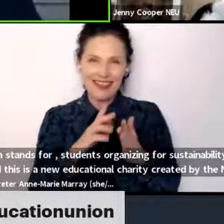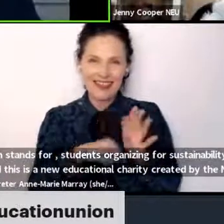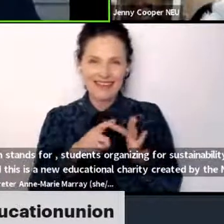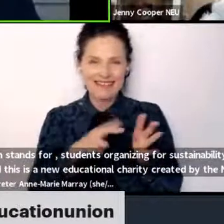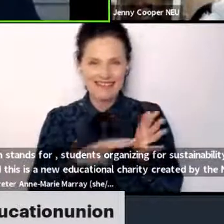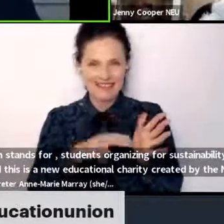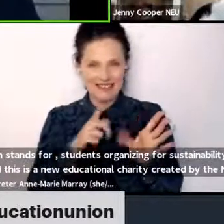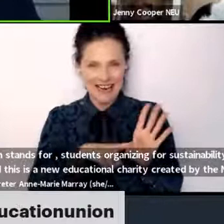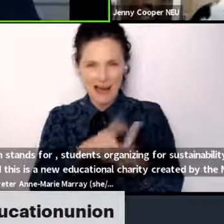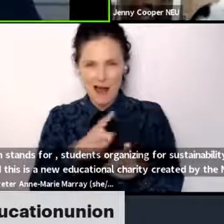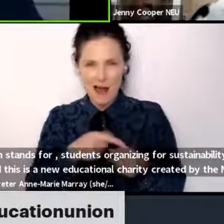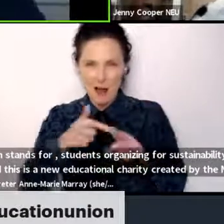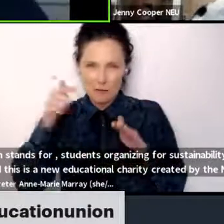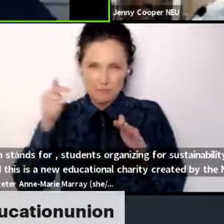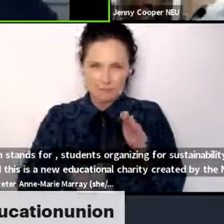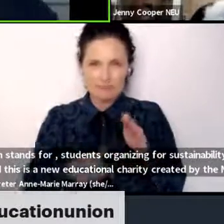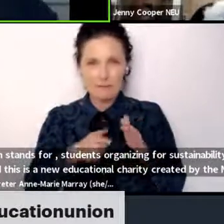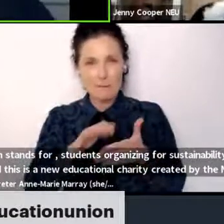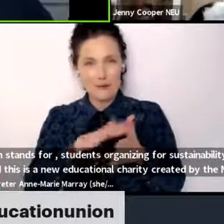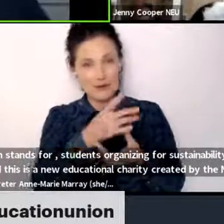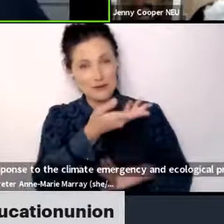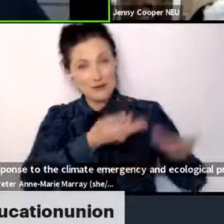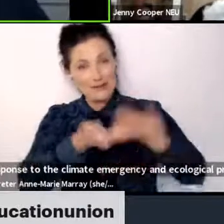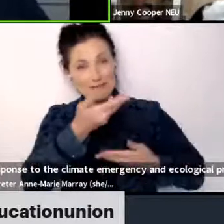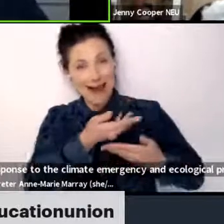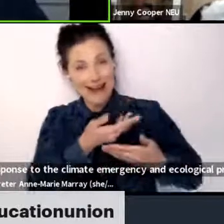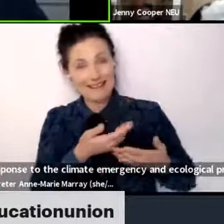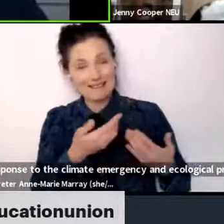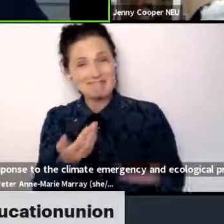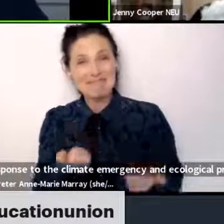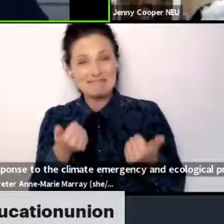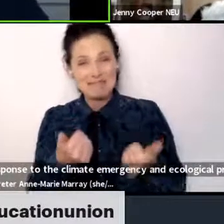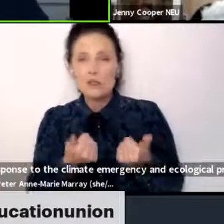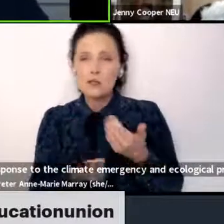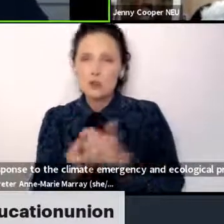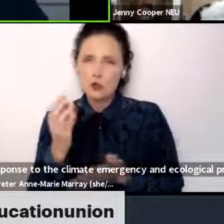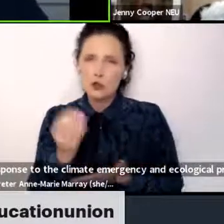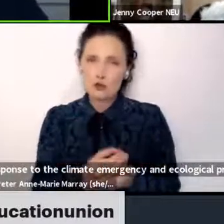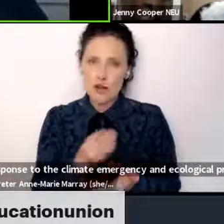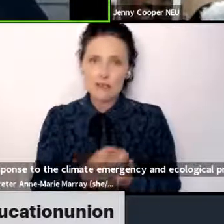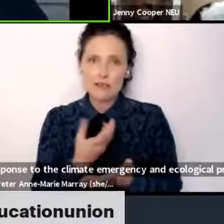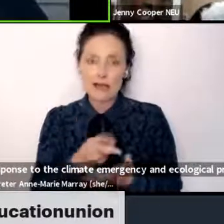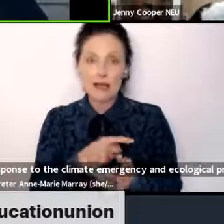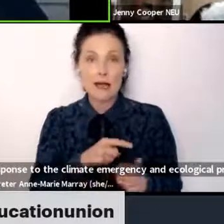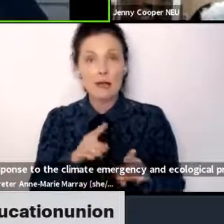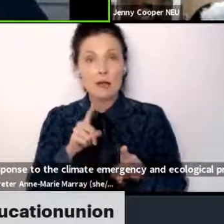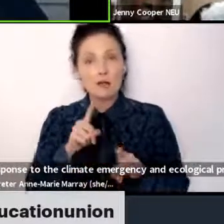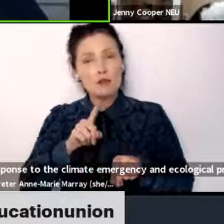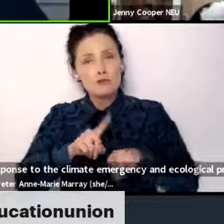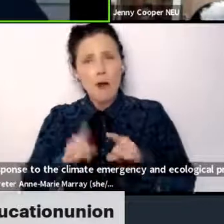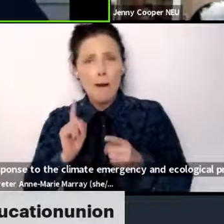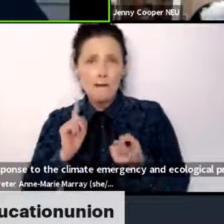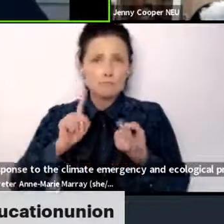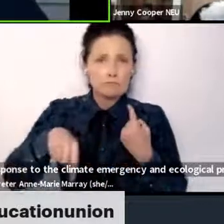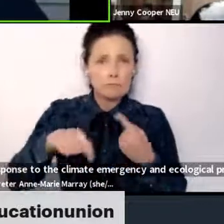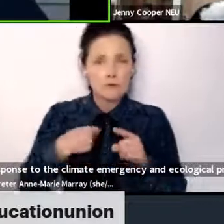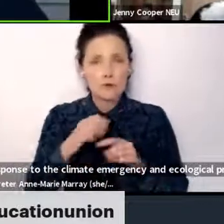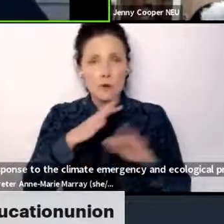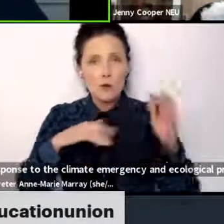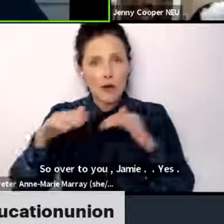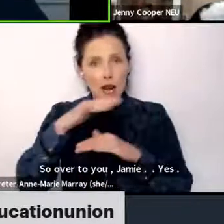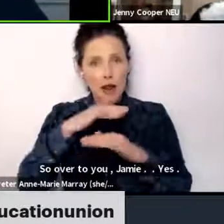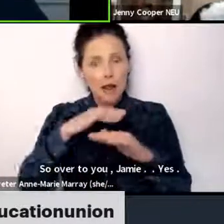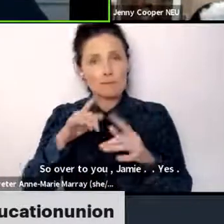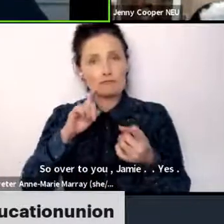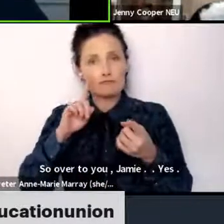go into too much about SOS UK because you kindly did that for me, but we're quite a new charity and we're trying to respond to the climate emergency and ecological crisis